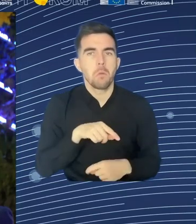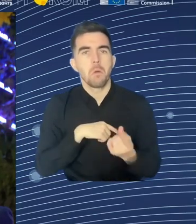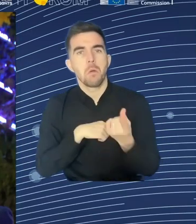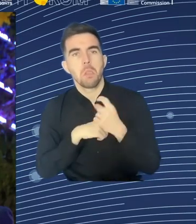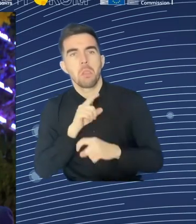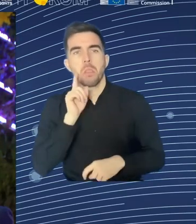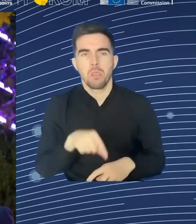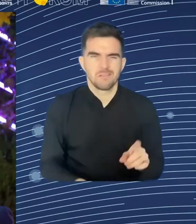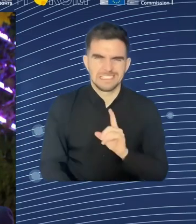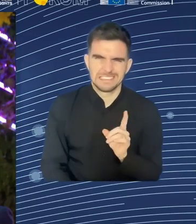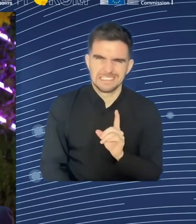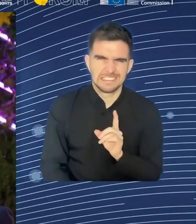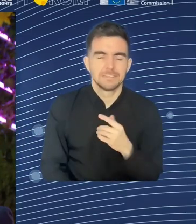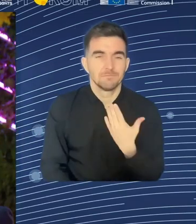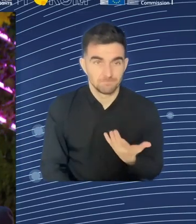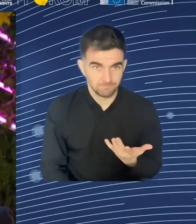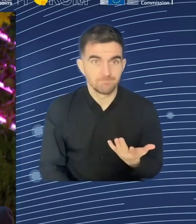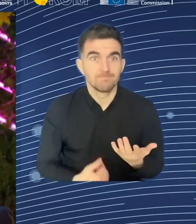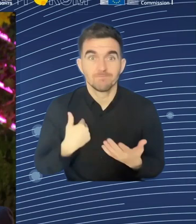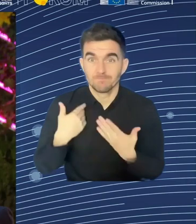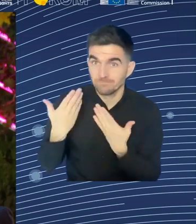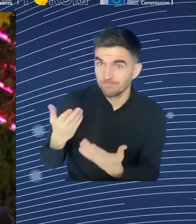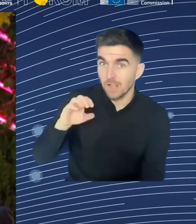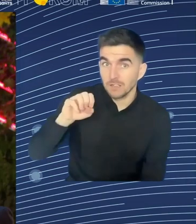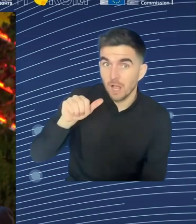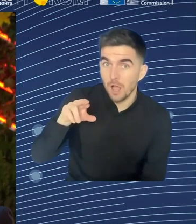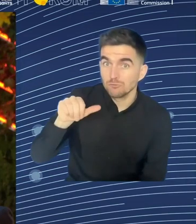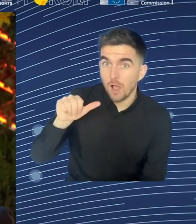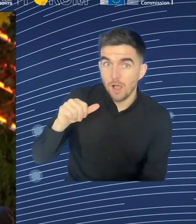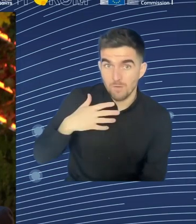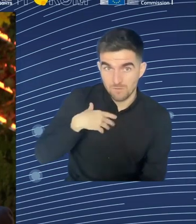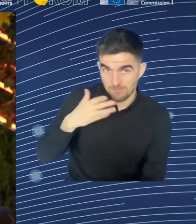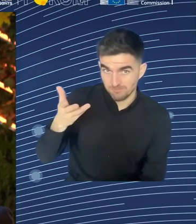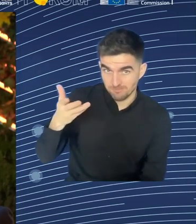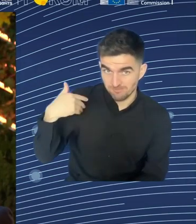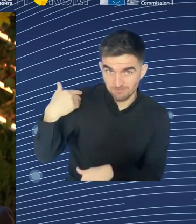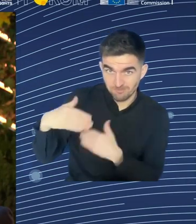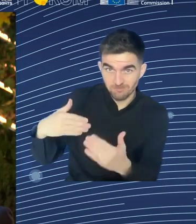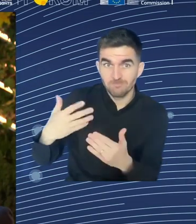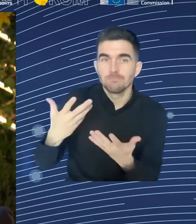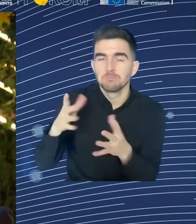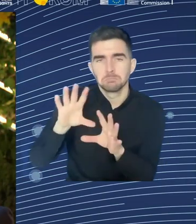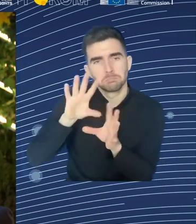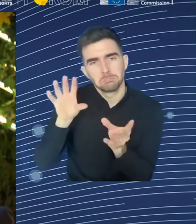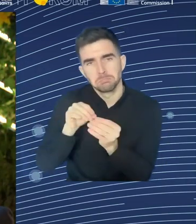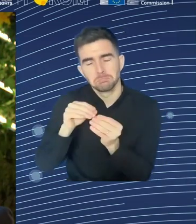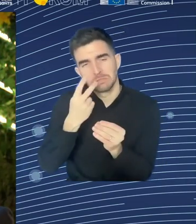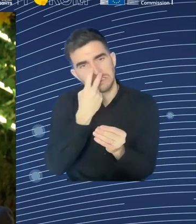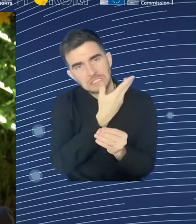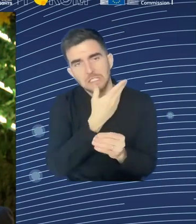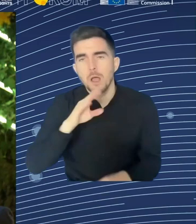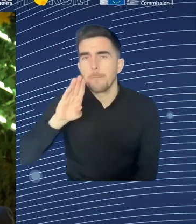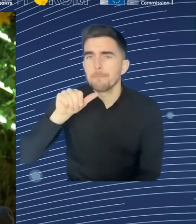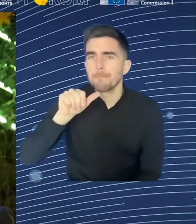Barbara. And the report does discuss a number of drivers of persistent labors and skill